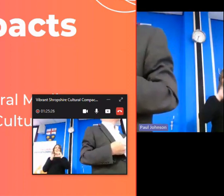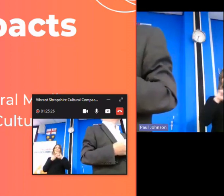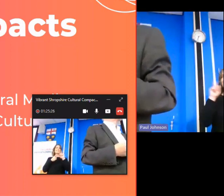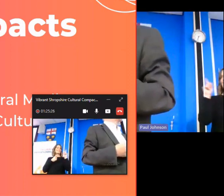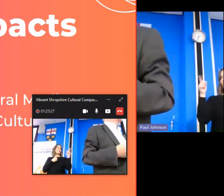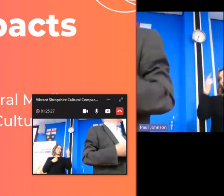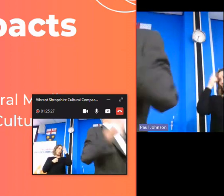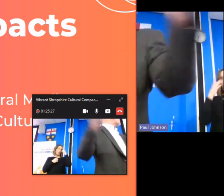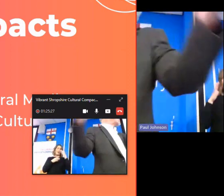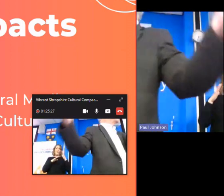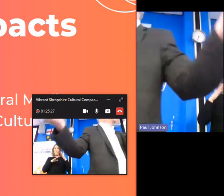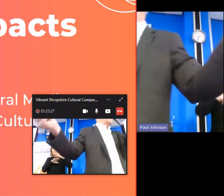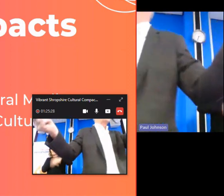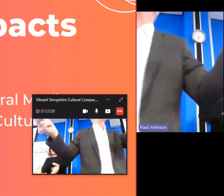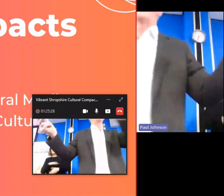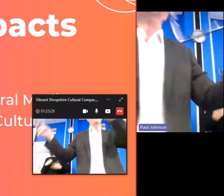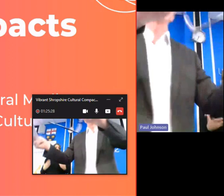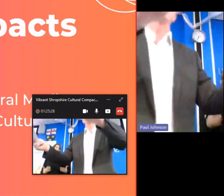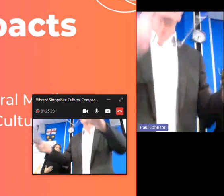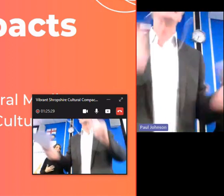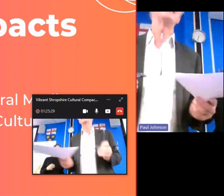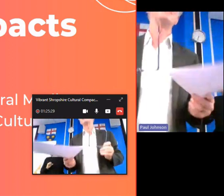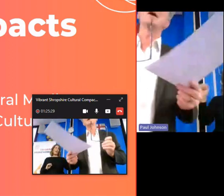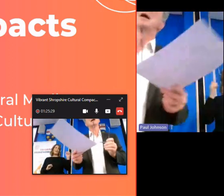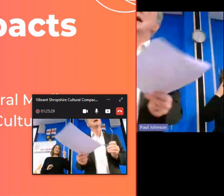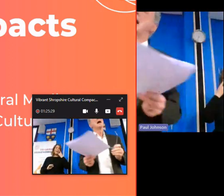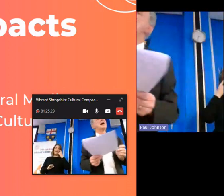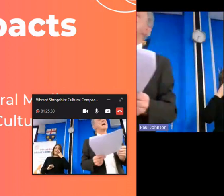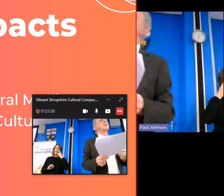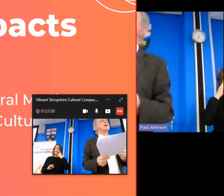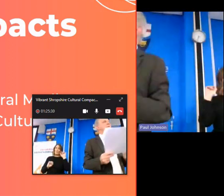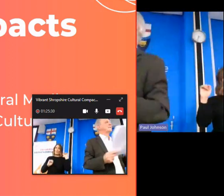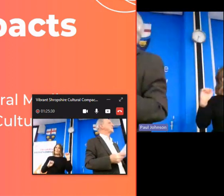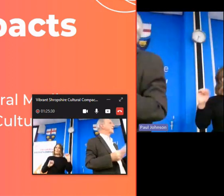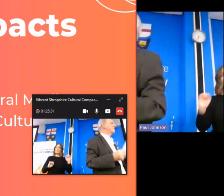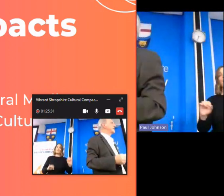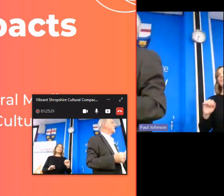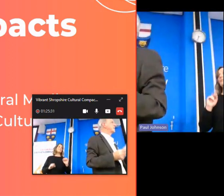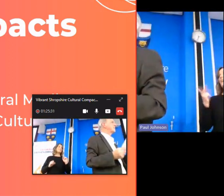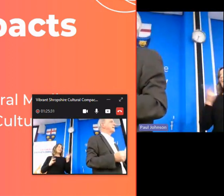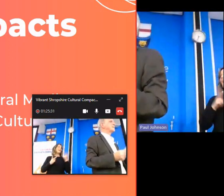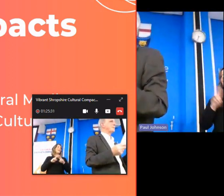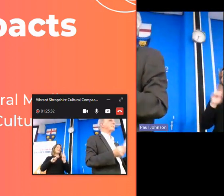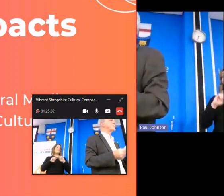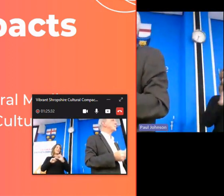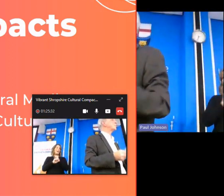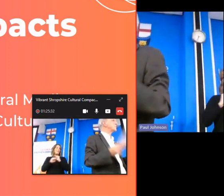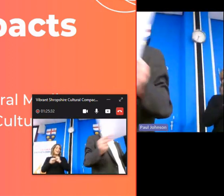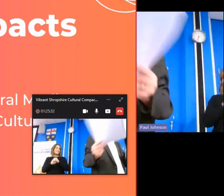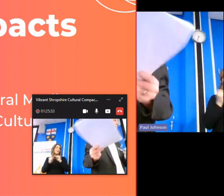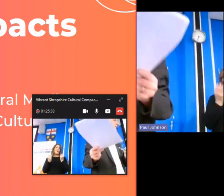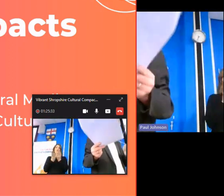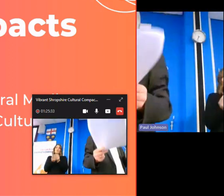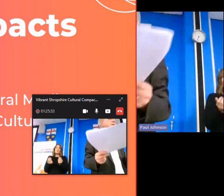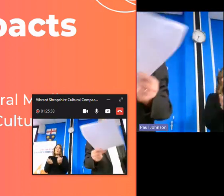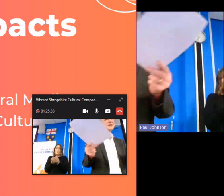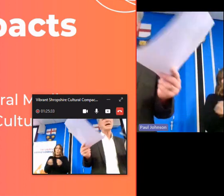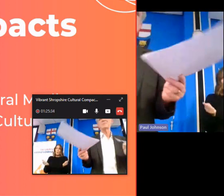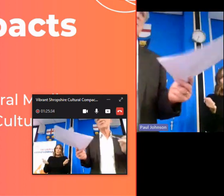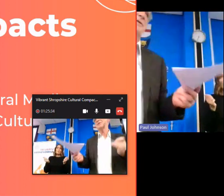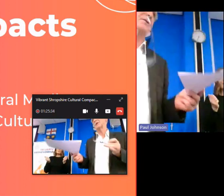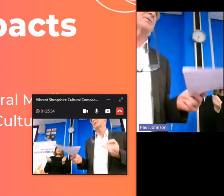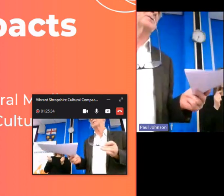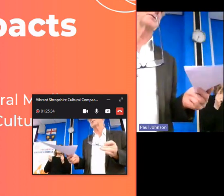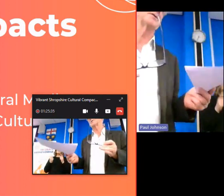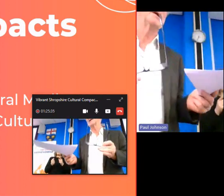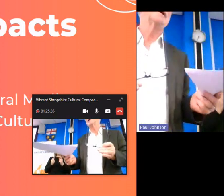um overworked now you wait um for well um if there is the capacity the capacity or the resource to fund that it